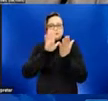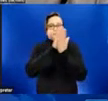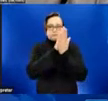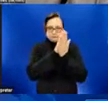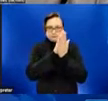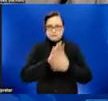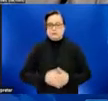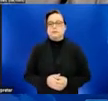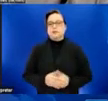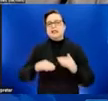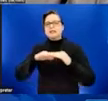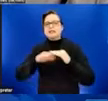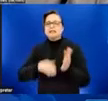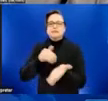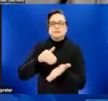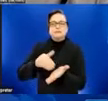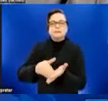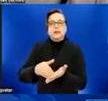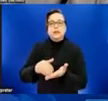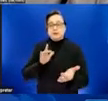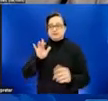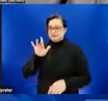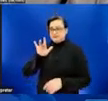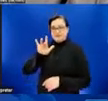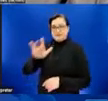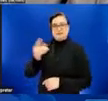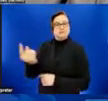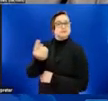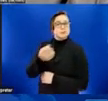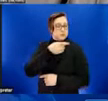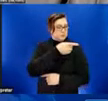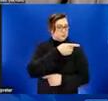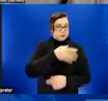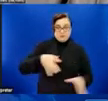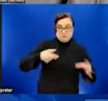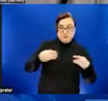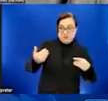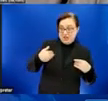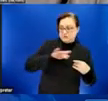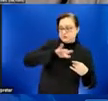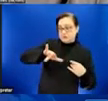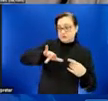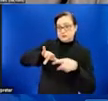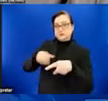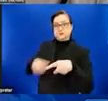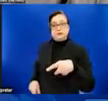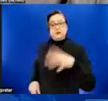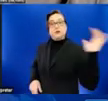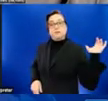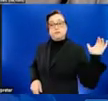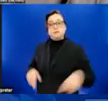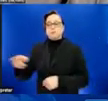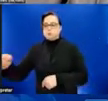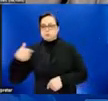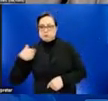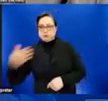contact with objects used by or scabs or respiratory secretions from someone with monkeypox. Next slide, please.